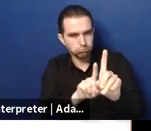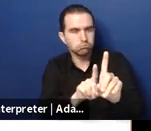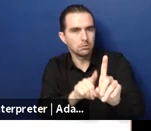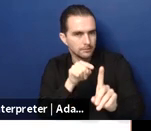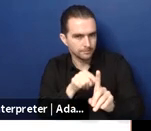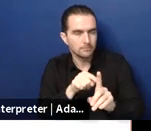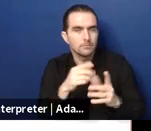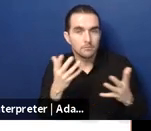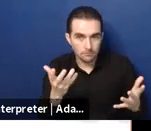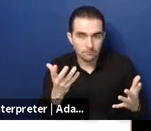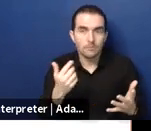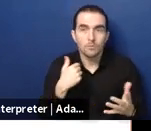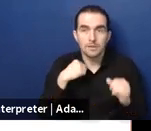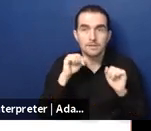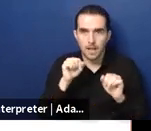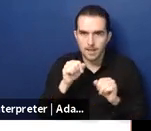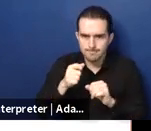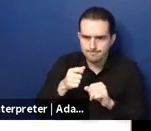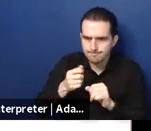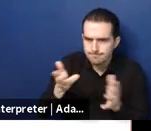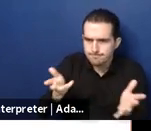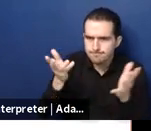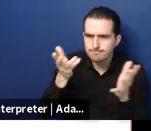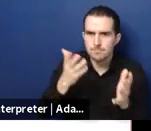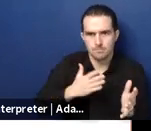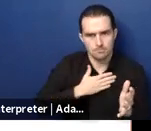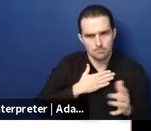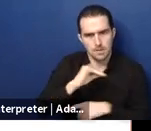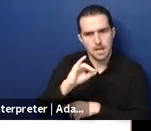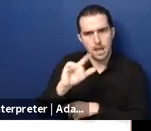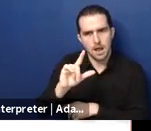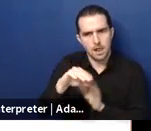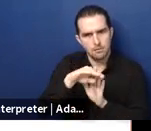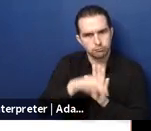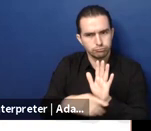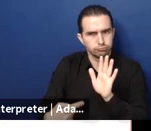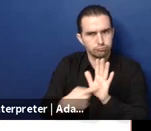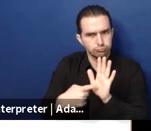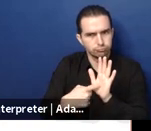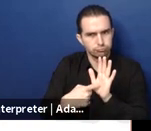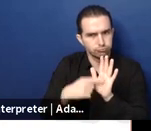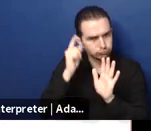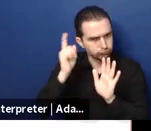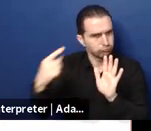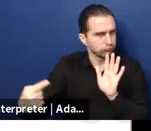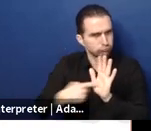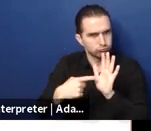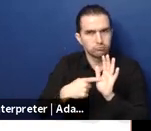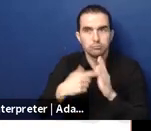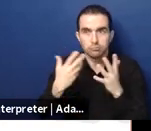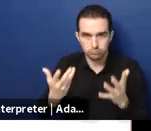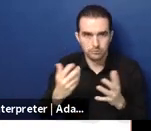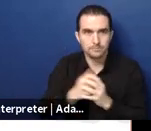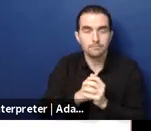we need a lot more pas to recruit uh we need more training more management and of course financial commitment